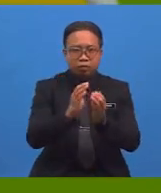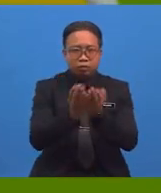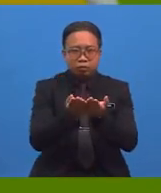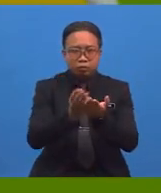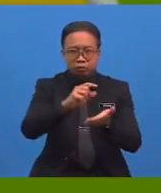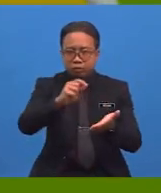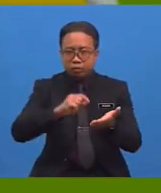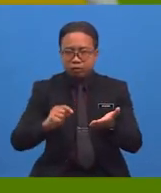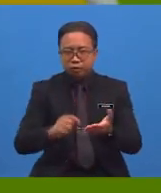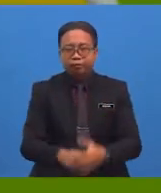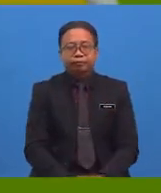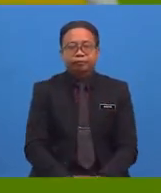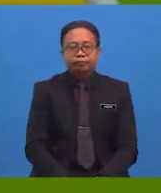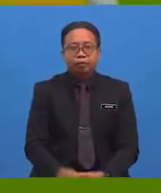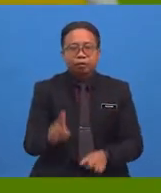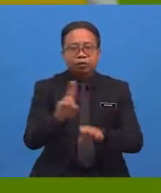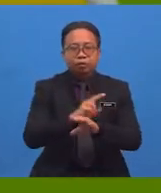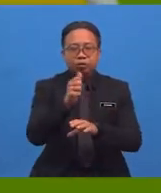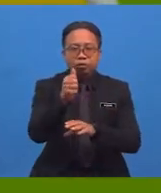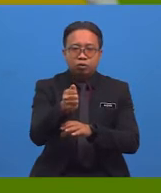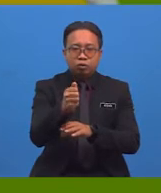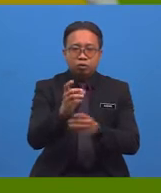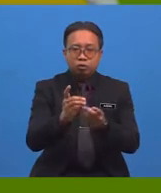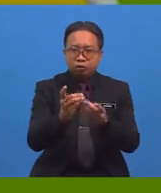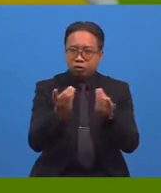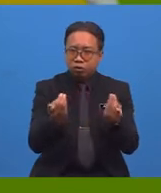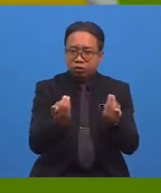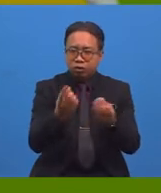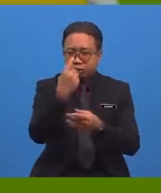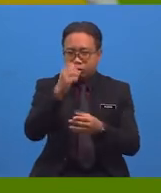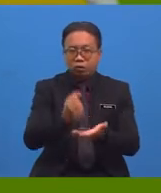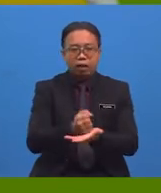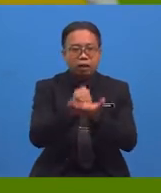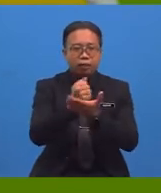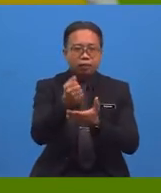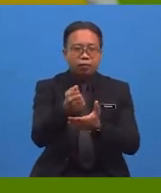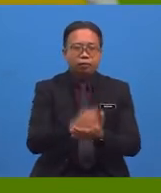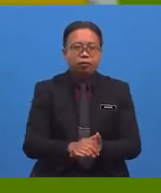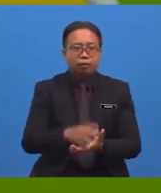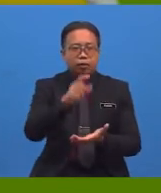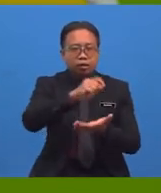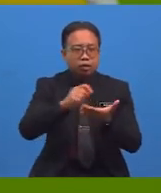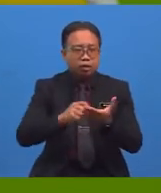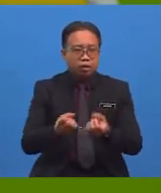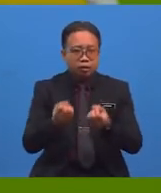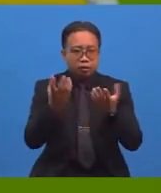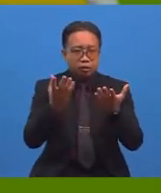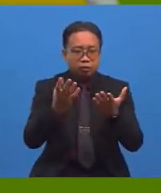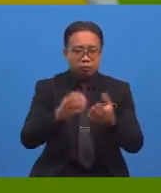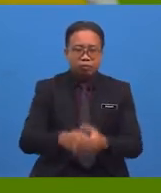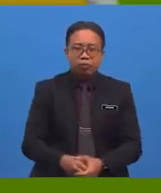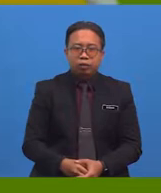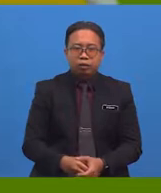pencil. You may even use your dictionary to help you with this. Write down as many